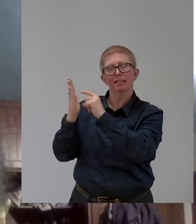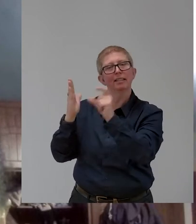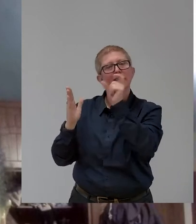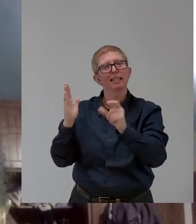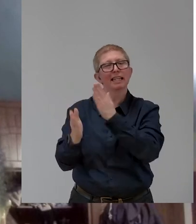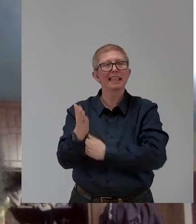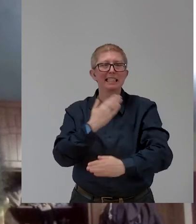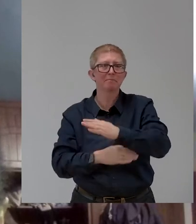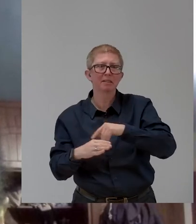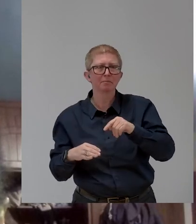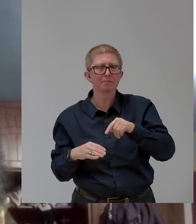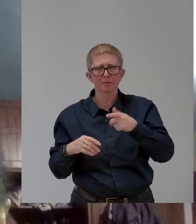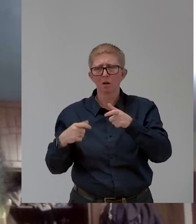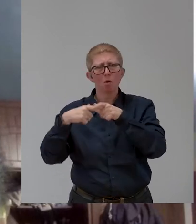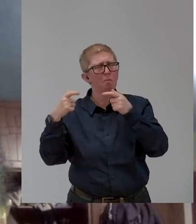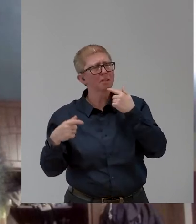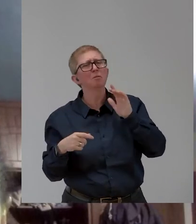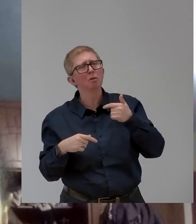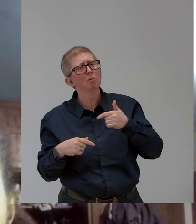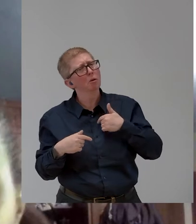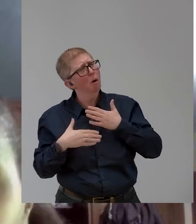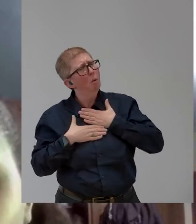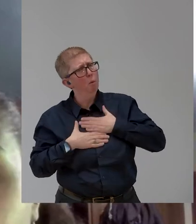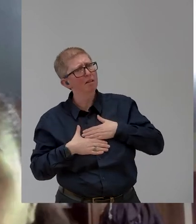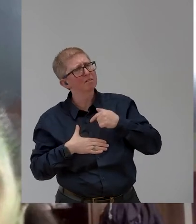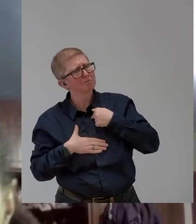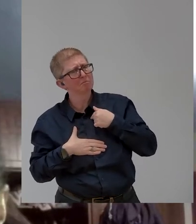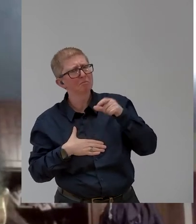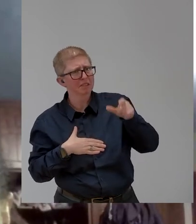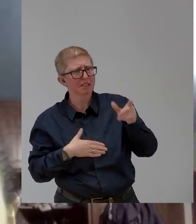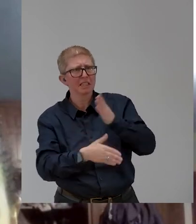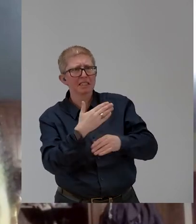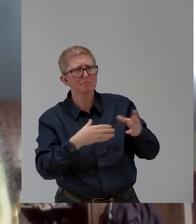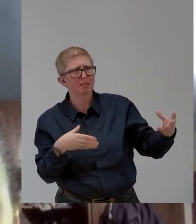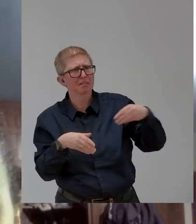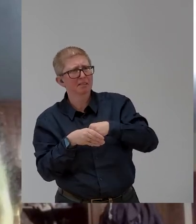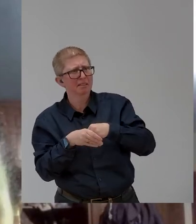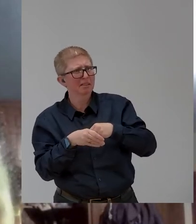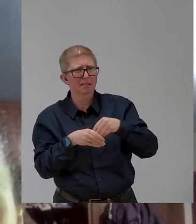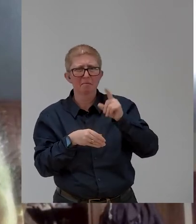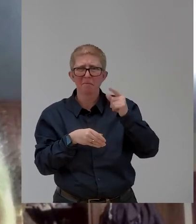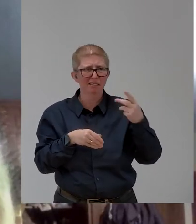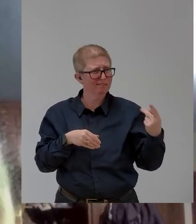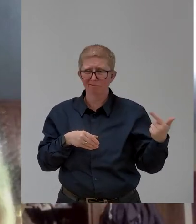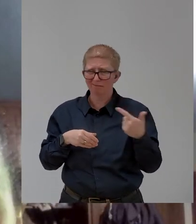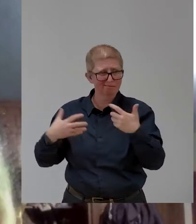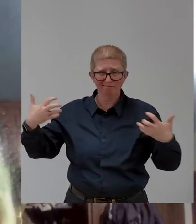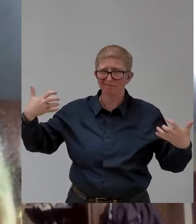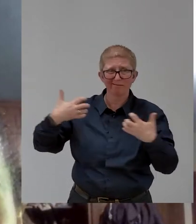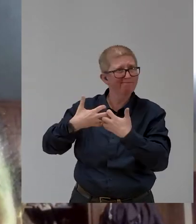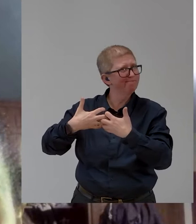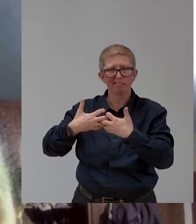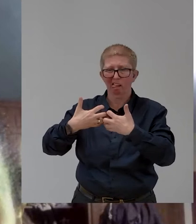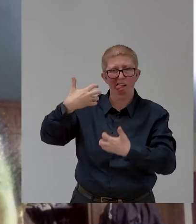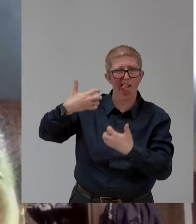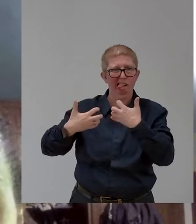It does not mean that they're not there, but there is a disconnect. And it's important to fill the gap by facilitating or by bridging